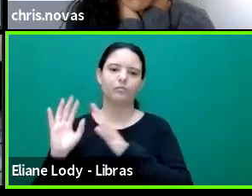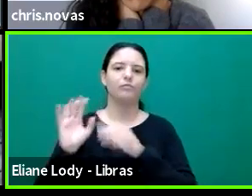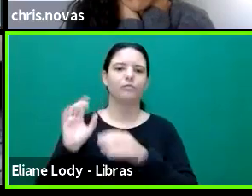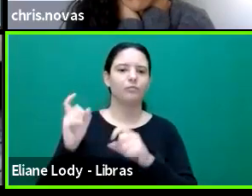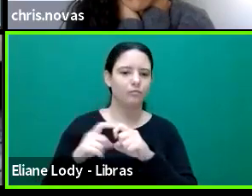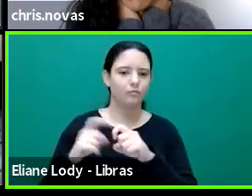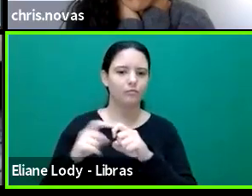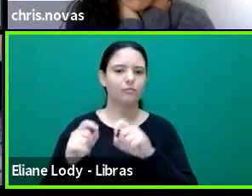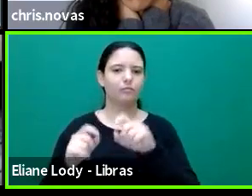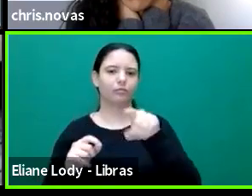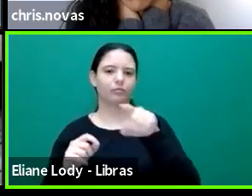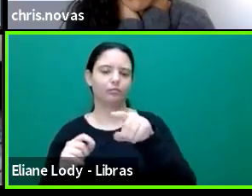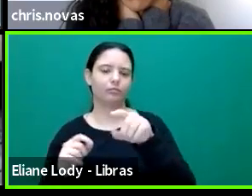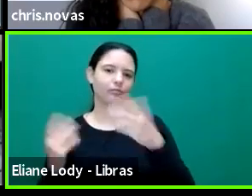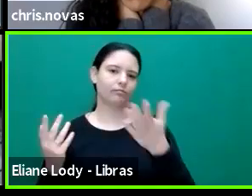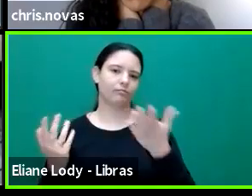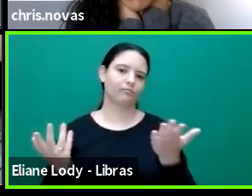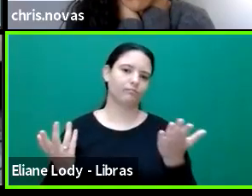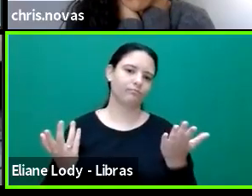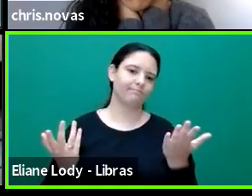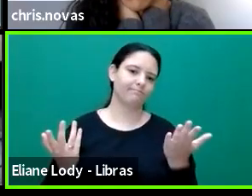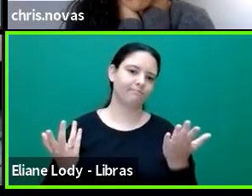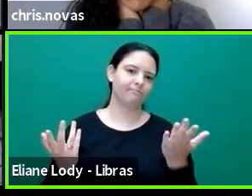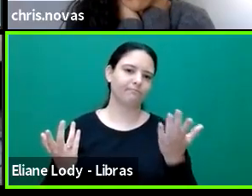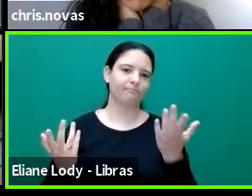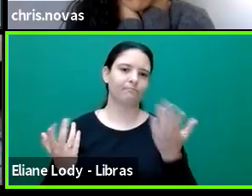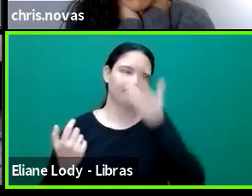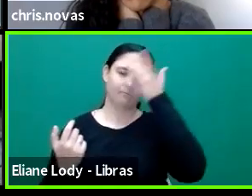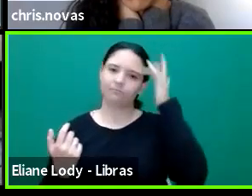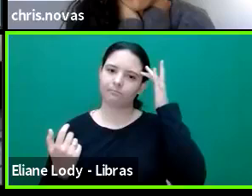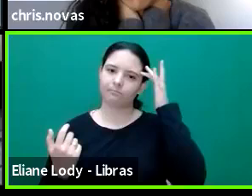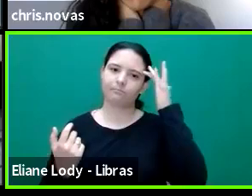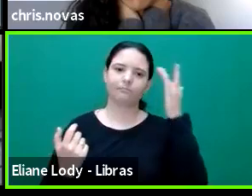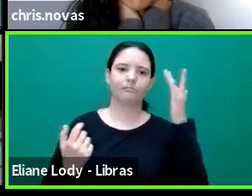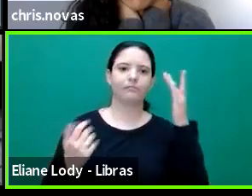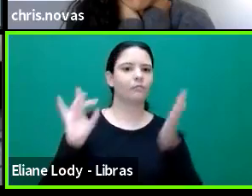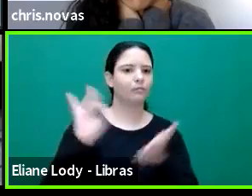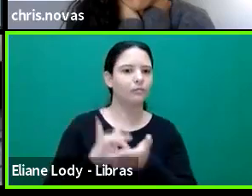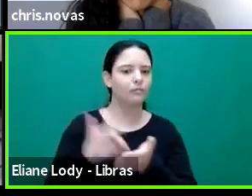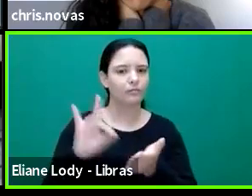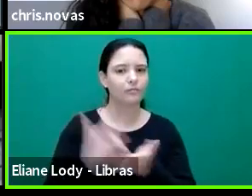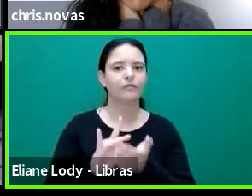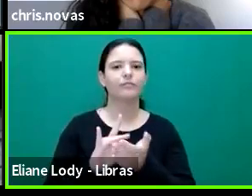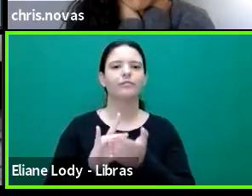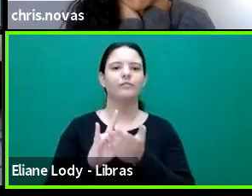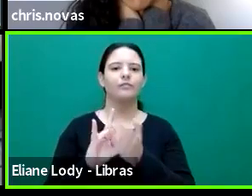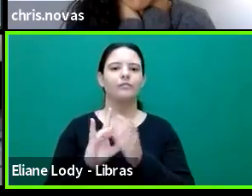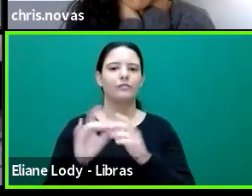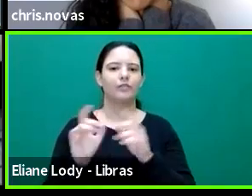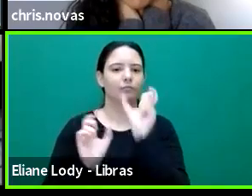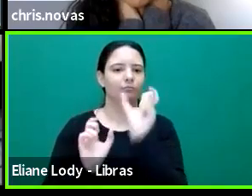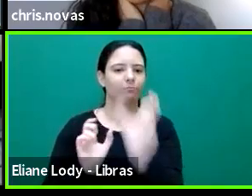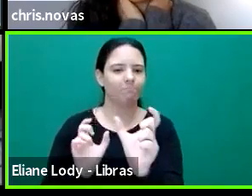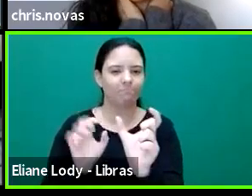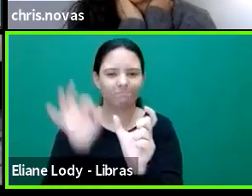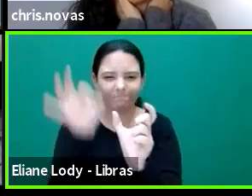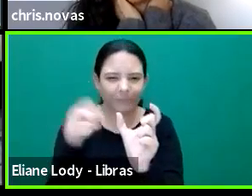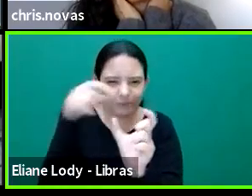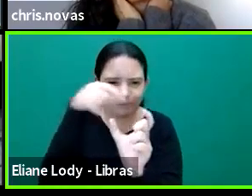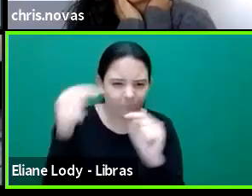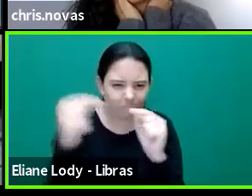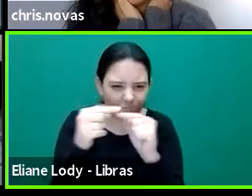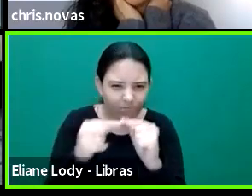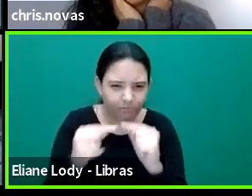right at the mean that's that all the service is being delivered at. You know, people aren't means people are